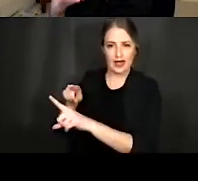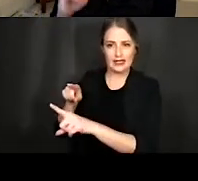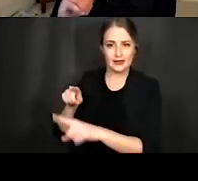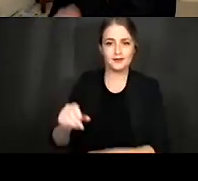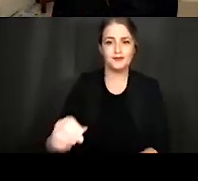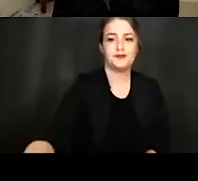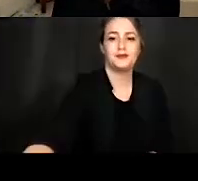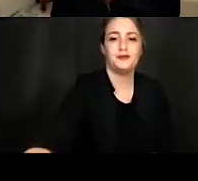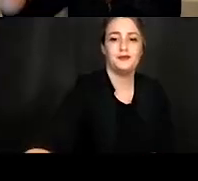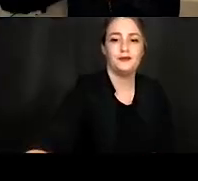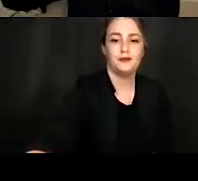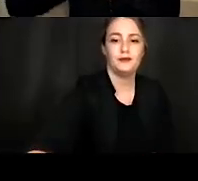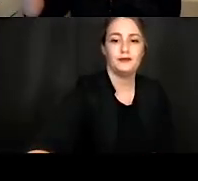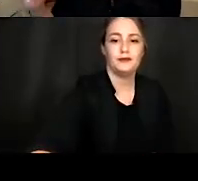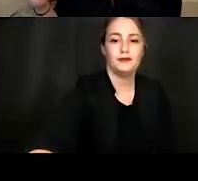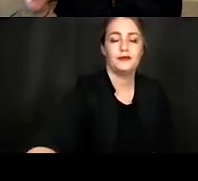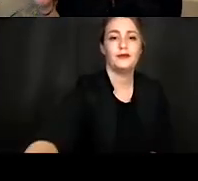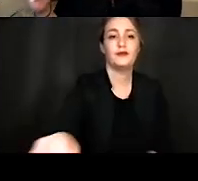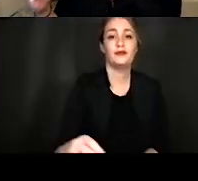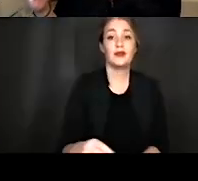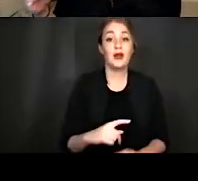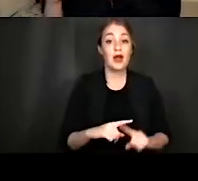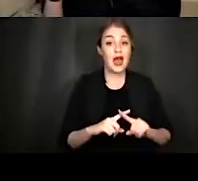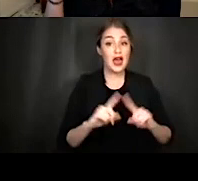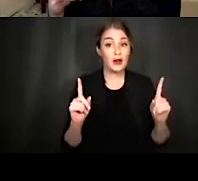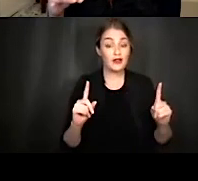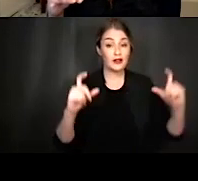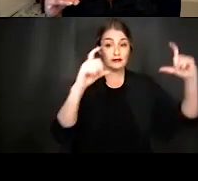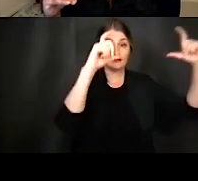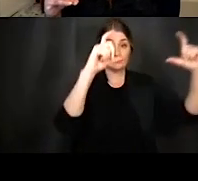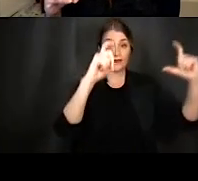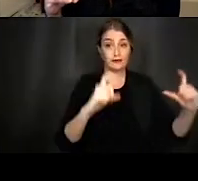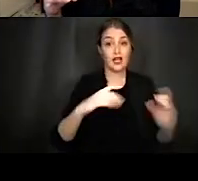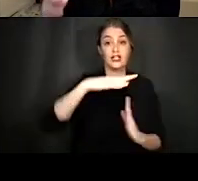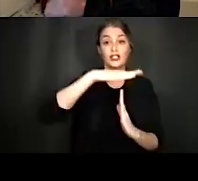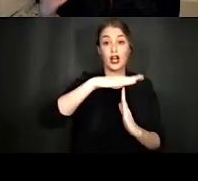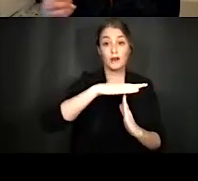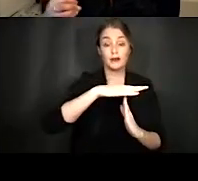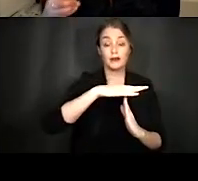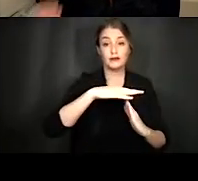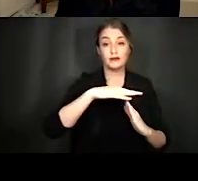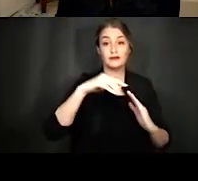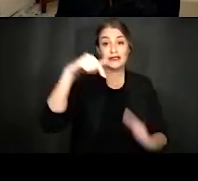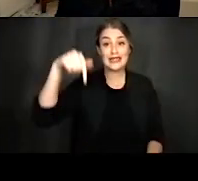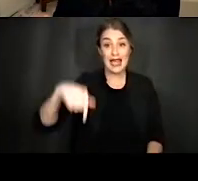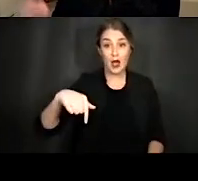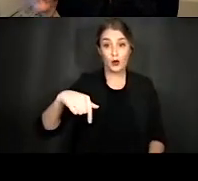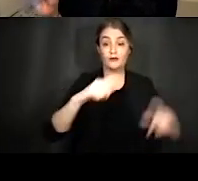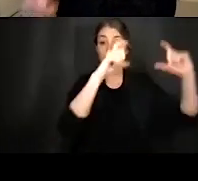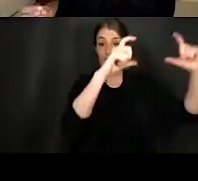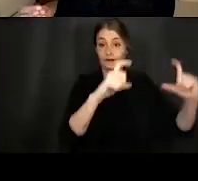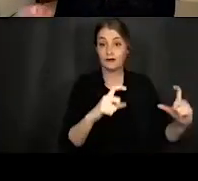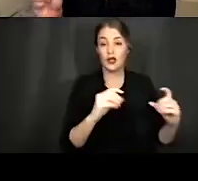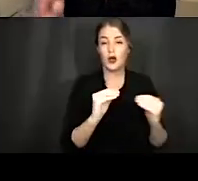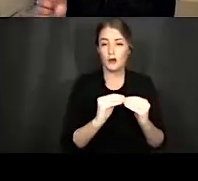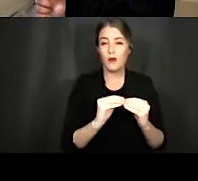On the other hand, top-down processing is depicted as a more dynamic process. And you